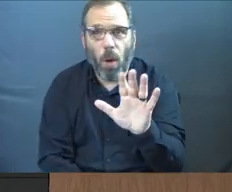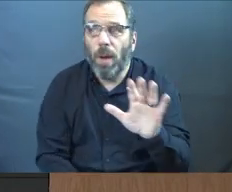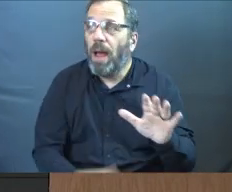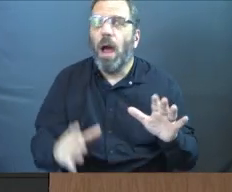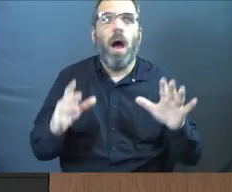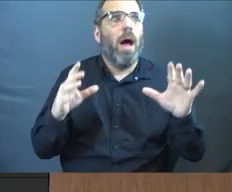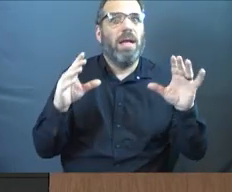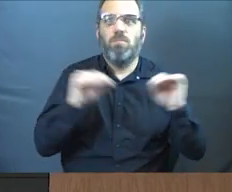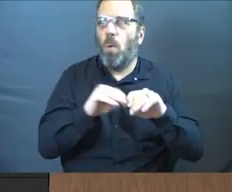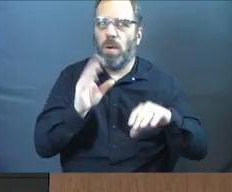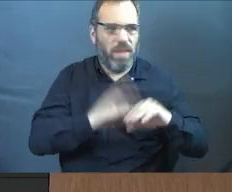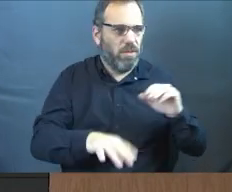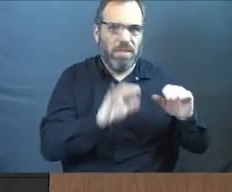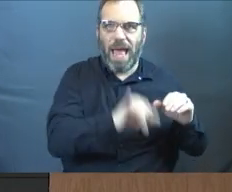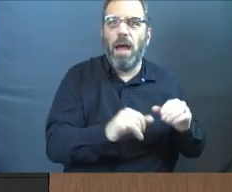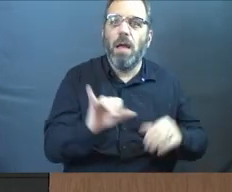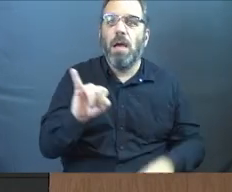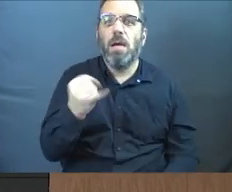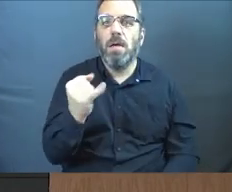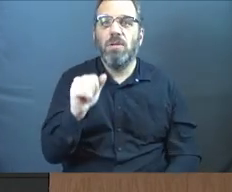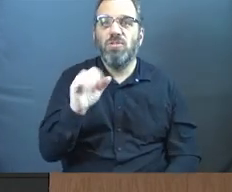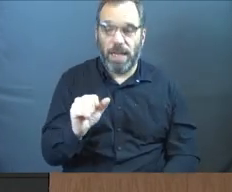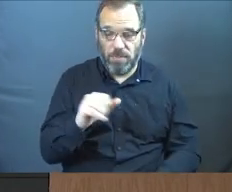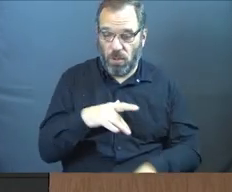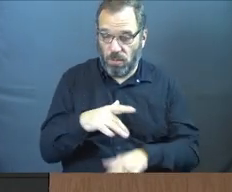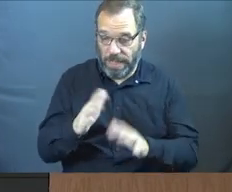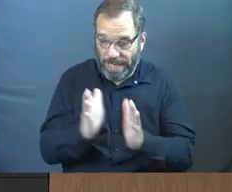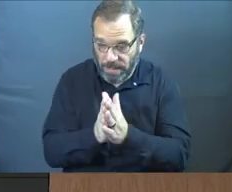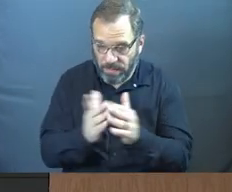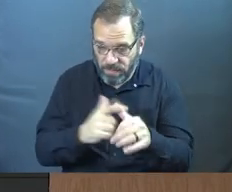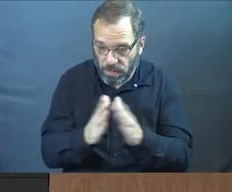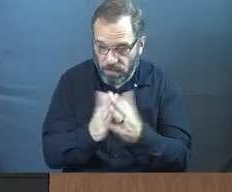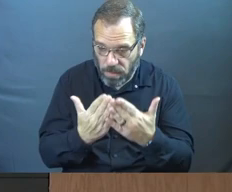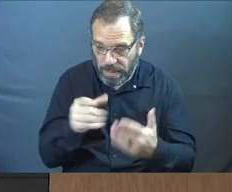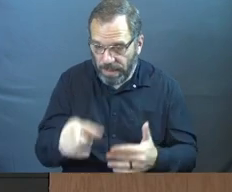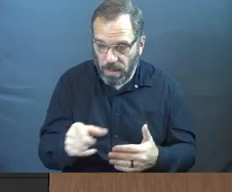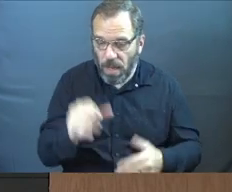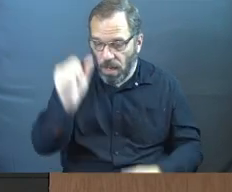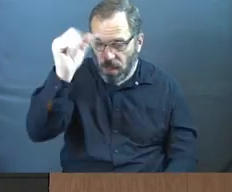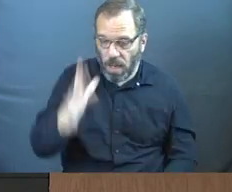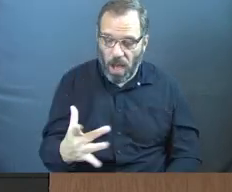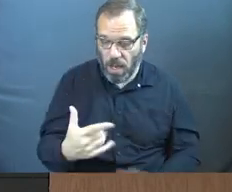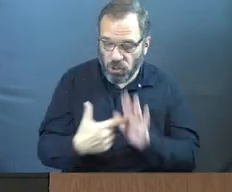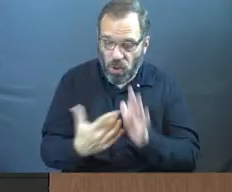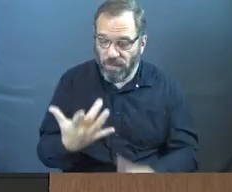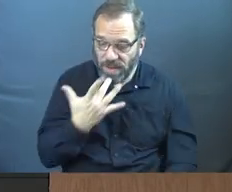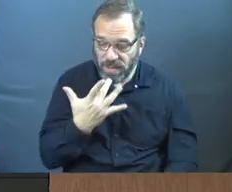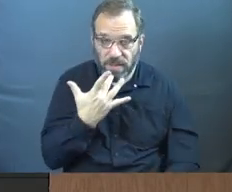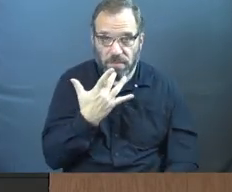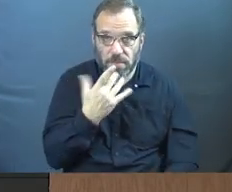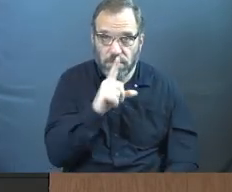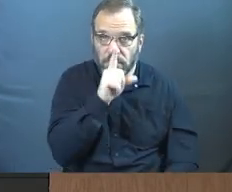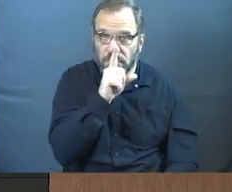This is so much more broad than that. Because James says earlier in the book, God never shows favoritism.